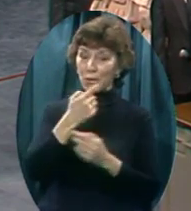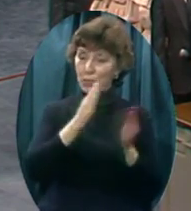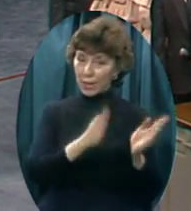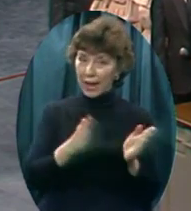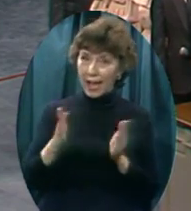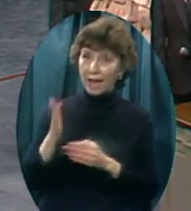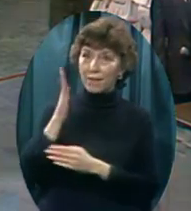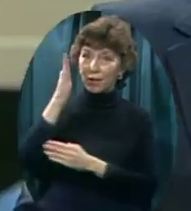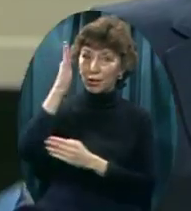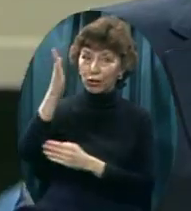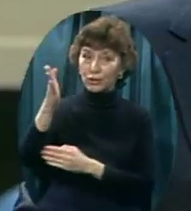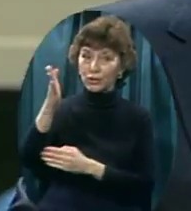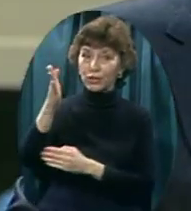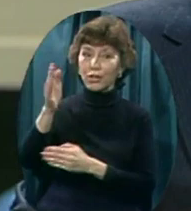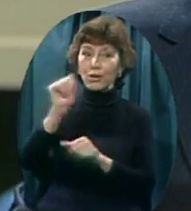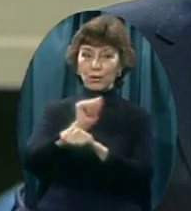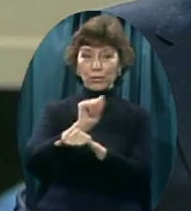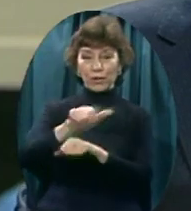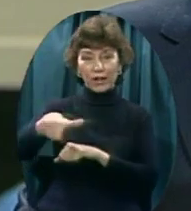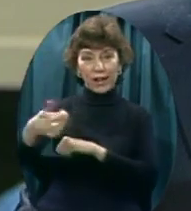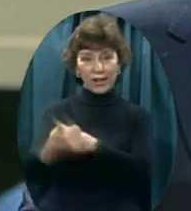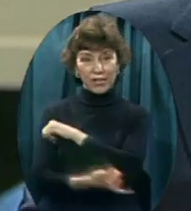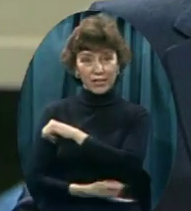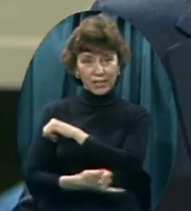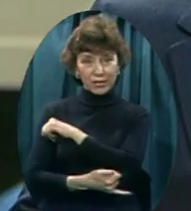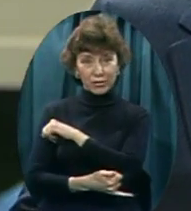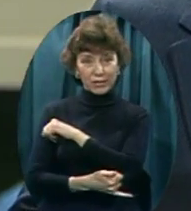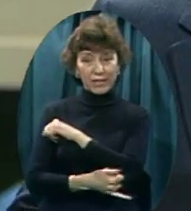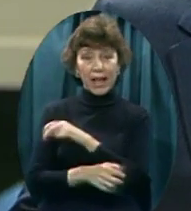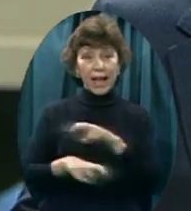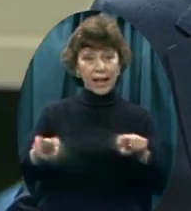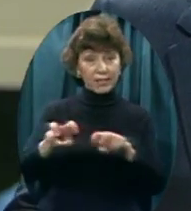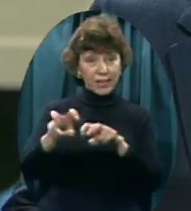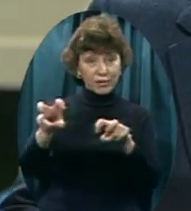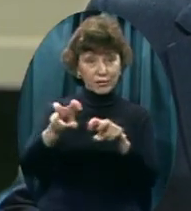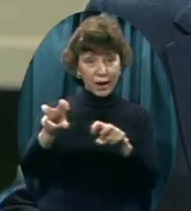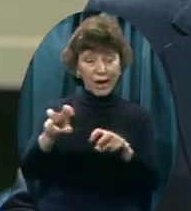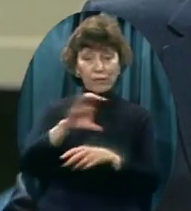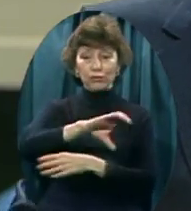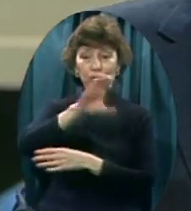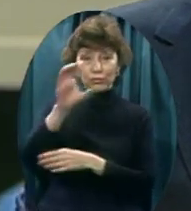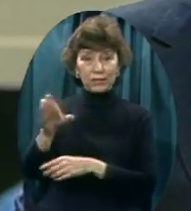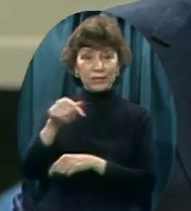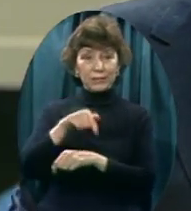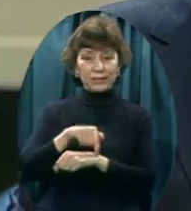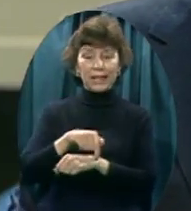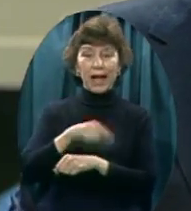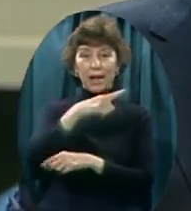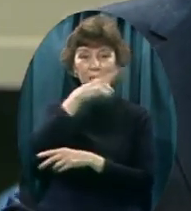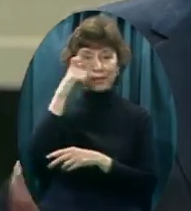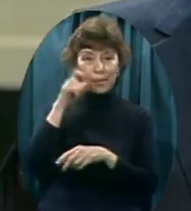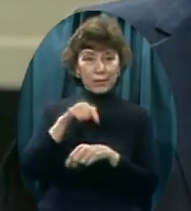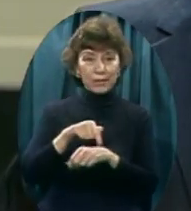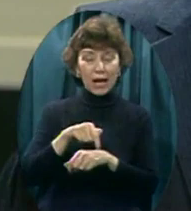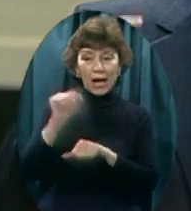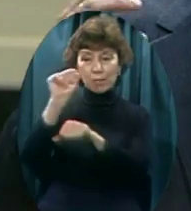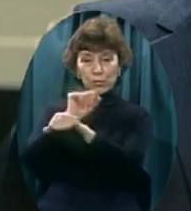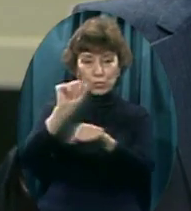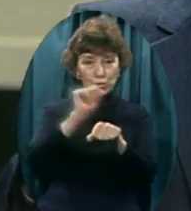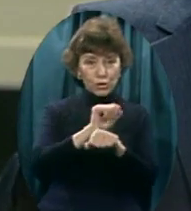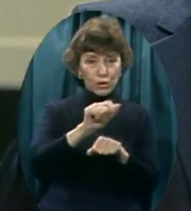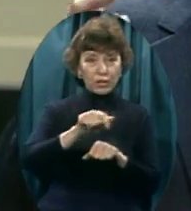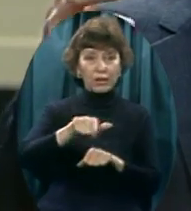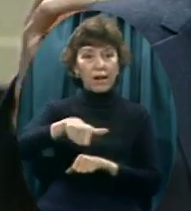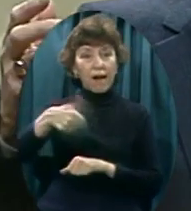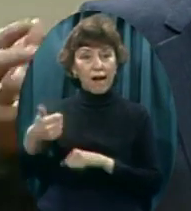lands. They go at summertime, Christmastime, visiting other countries, and through the years they've been to dozens of nations working with missionaries,